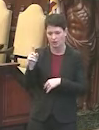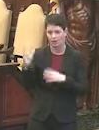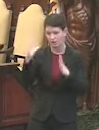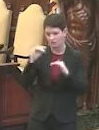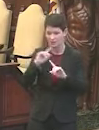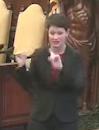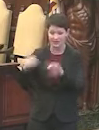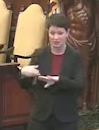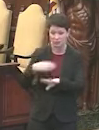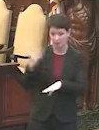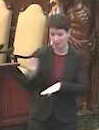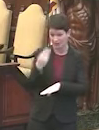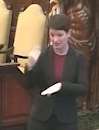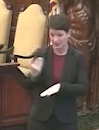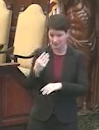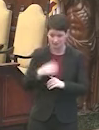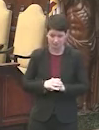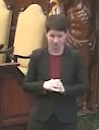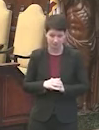expect an answer before Monday?